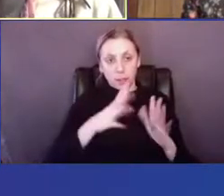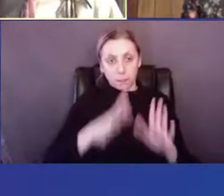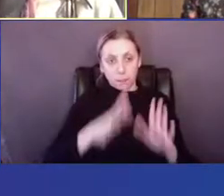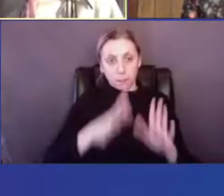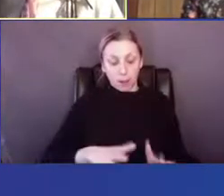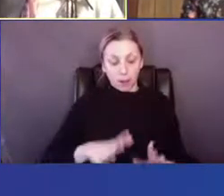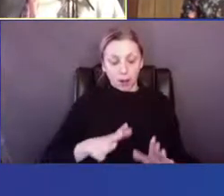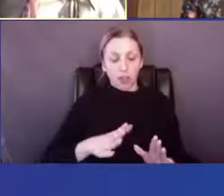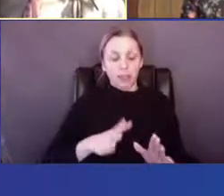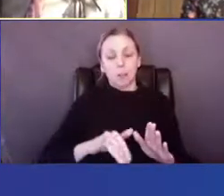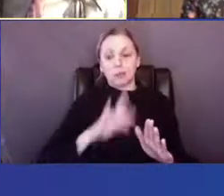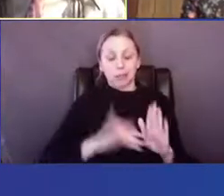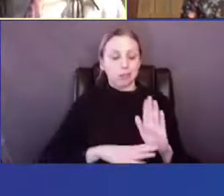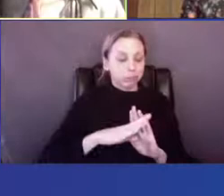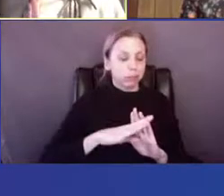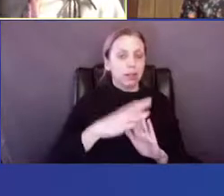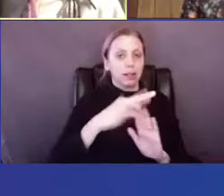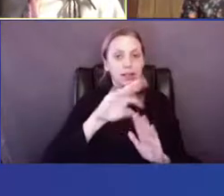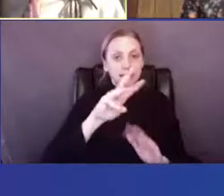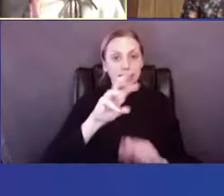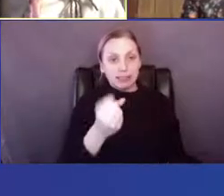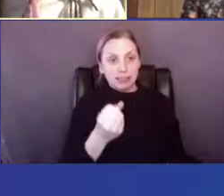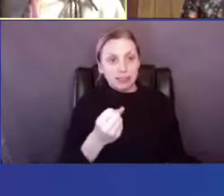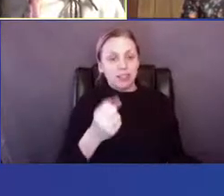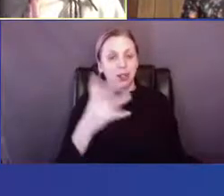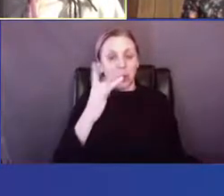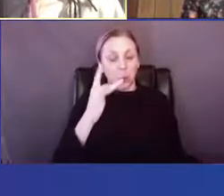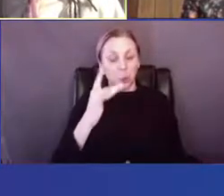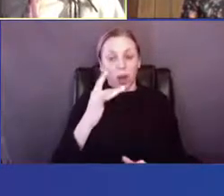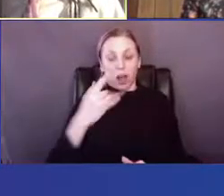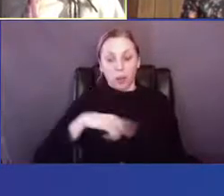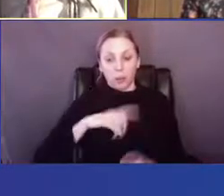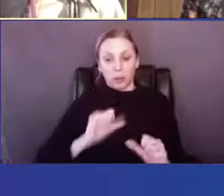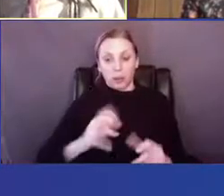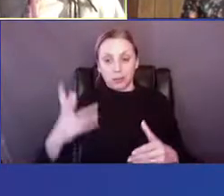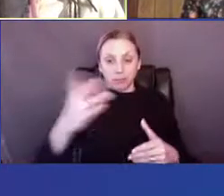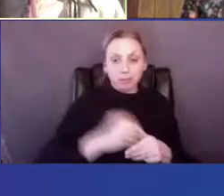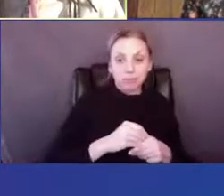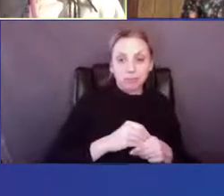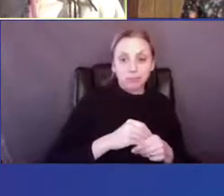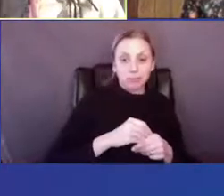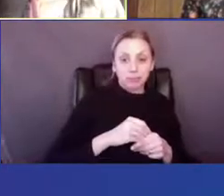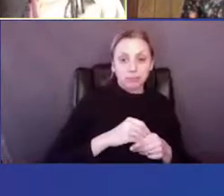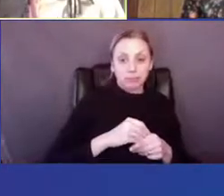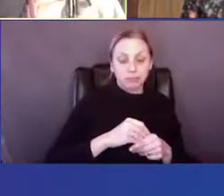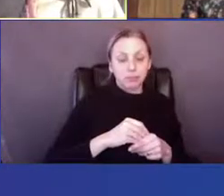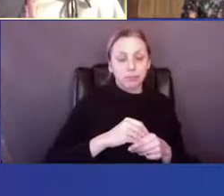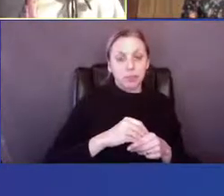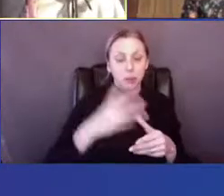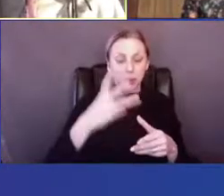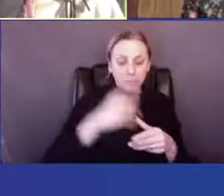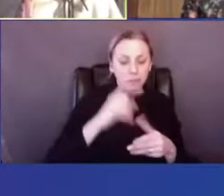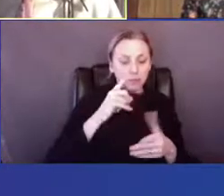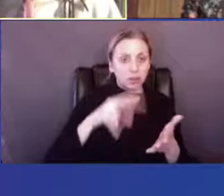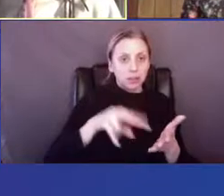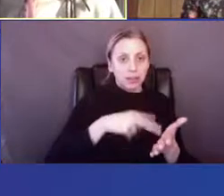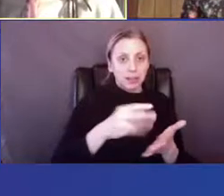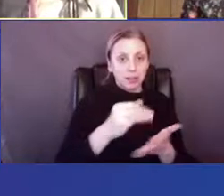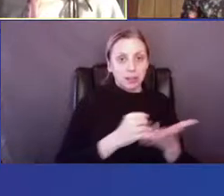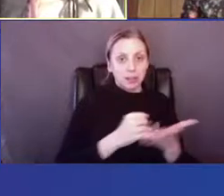foothold into the concert art dance, artist dance, dance as art making.